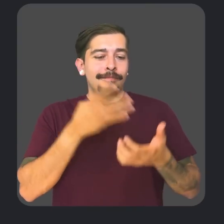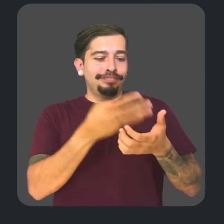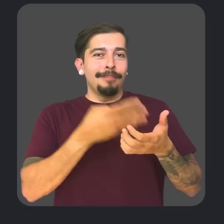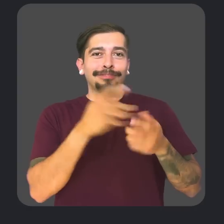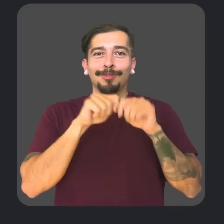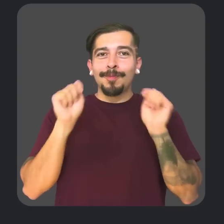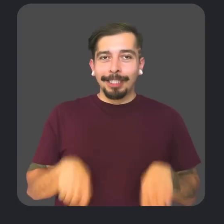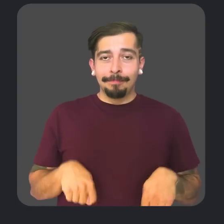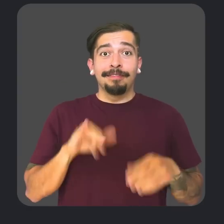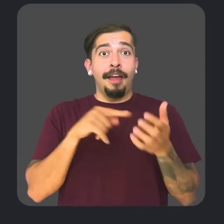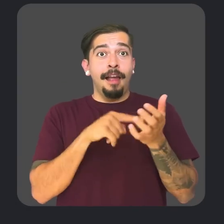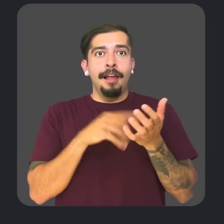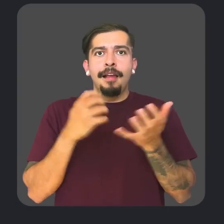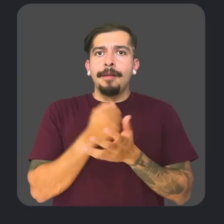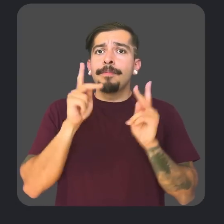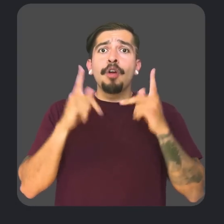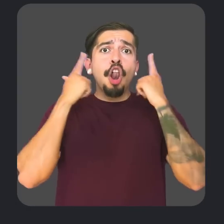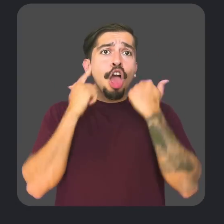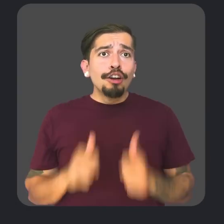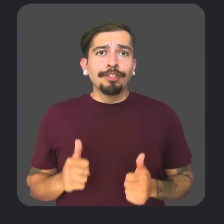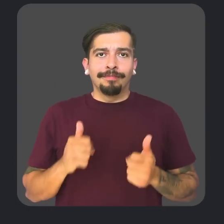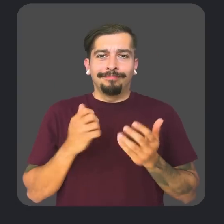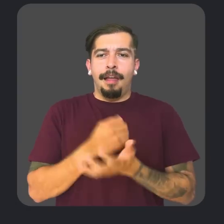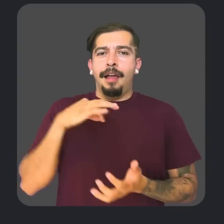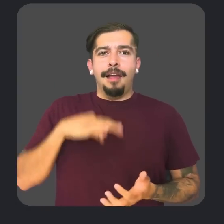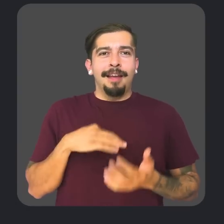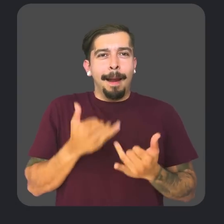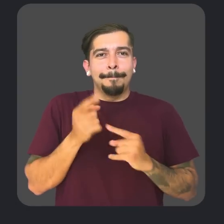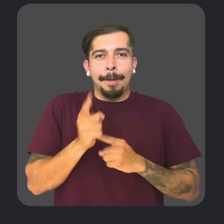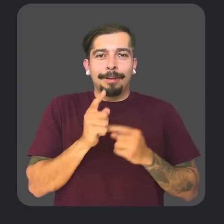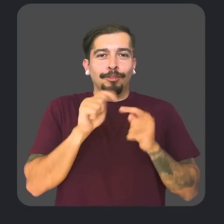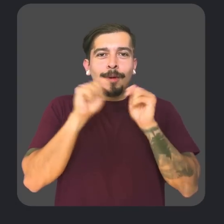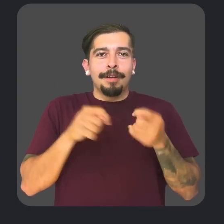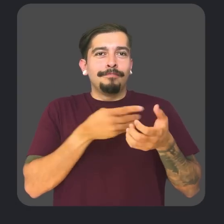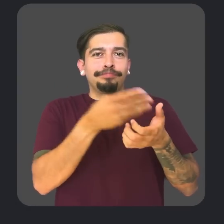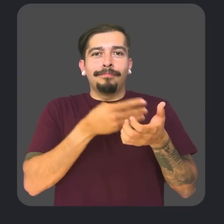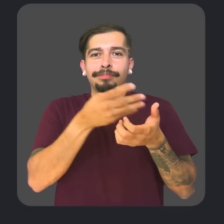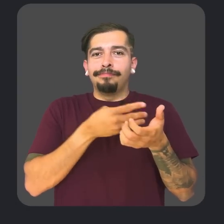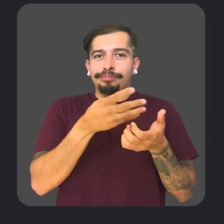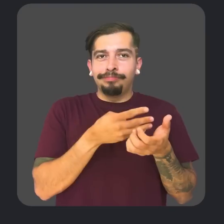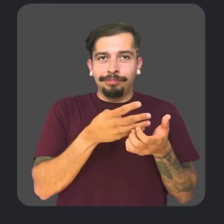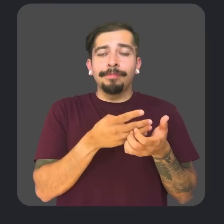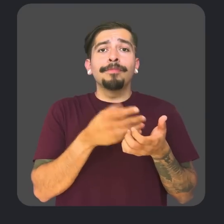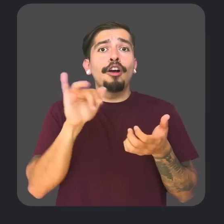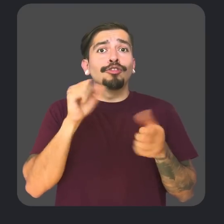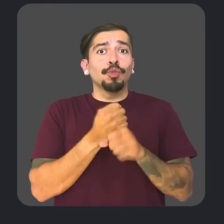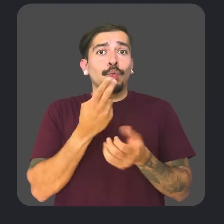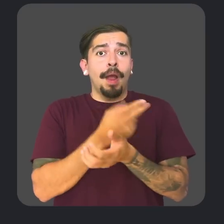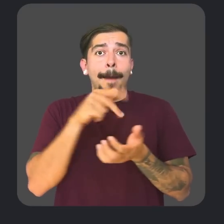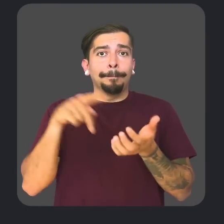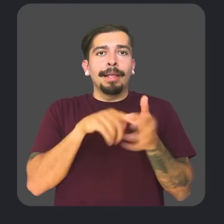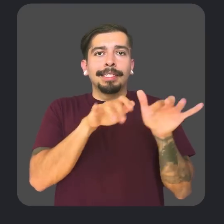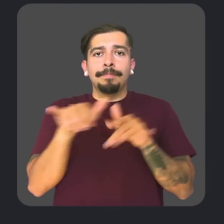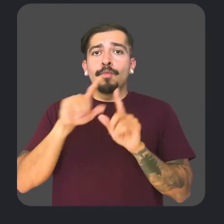around them. With Live Transcribe, people with hearing loss can benefit from real-time transcripts on their phones. You can also use